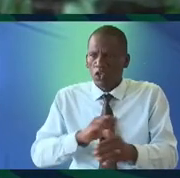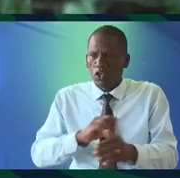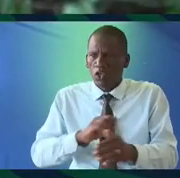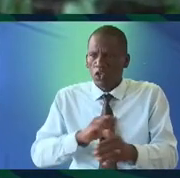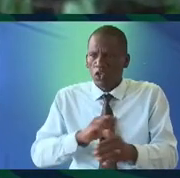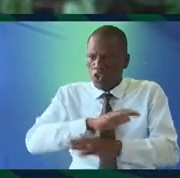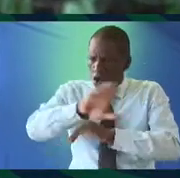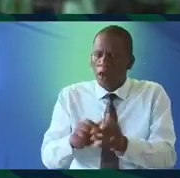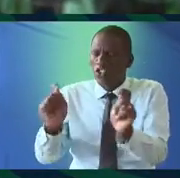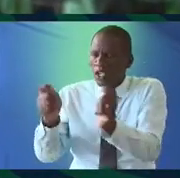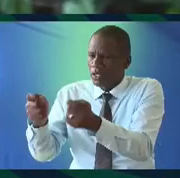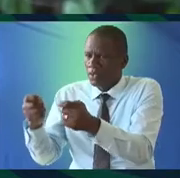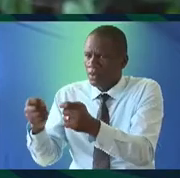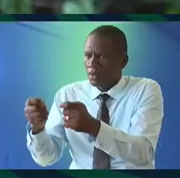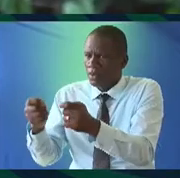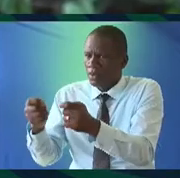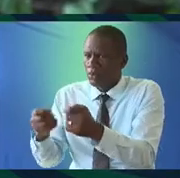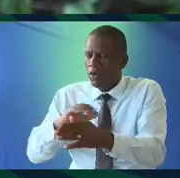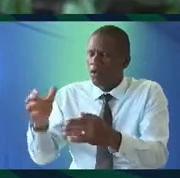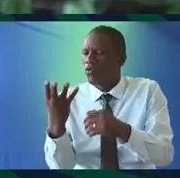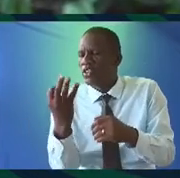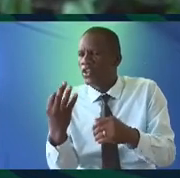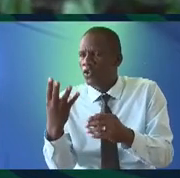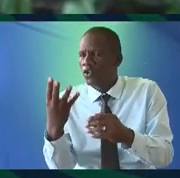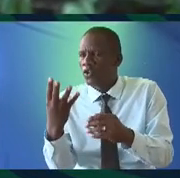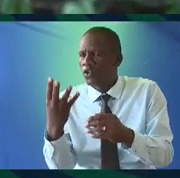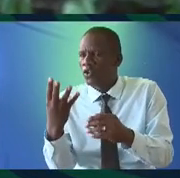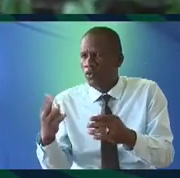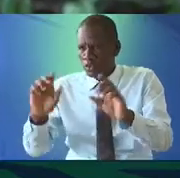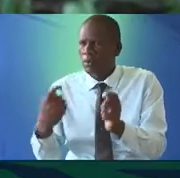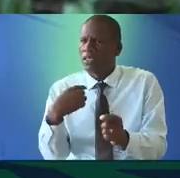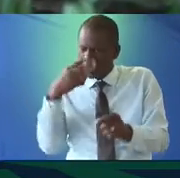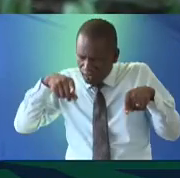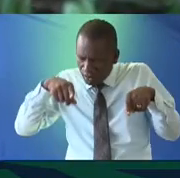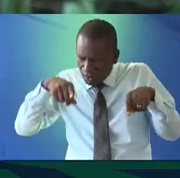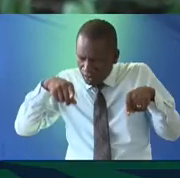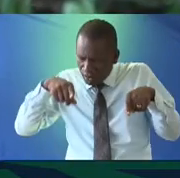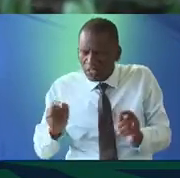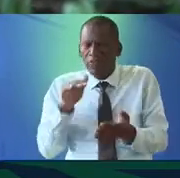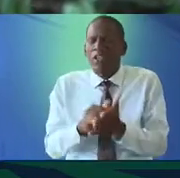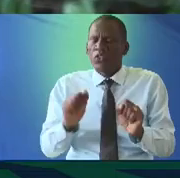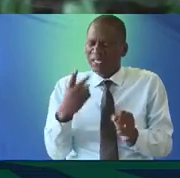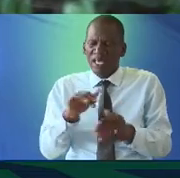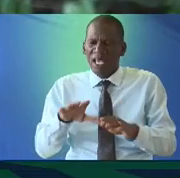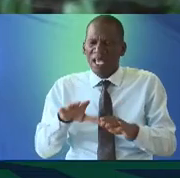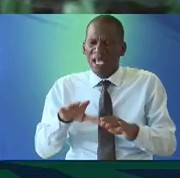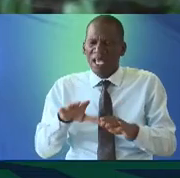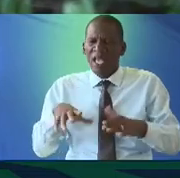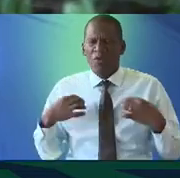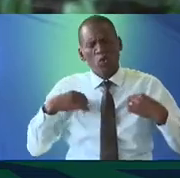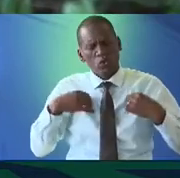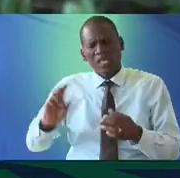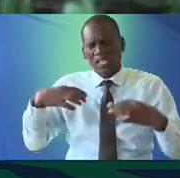every single tribe of our 43 44 tribes will be like okay I see myself in that and so you can see how there's